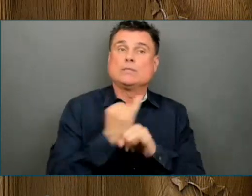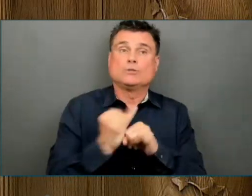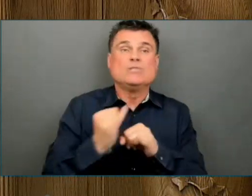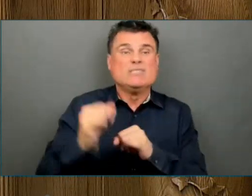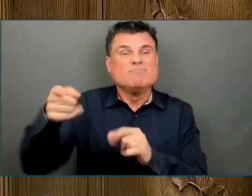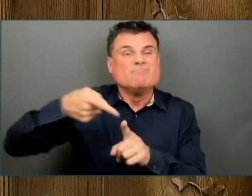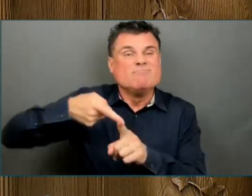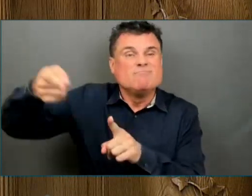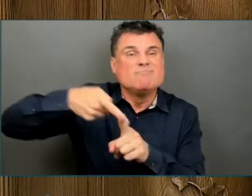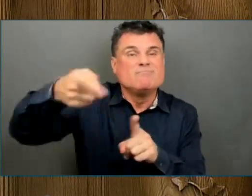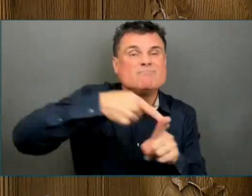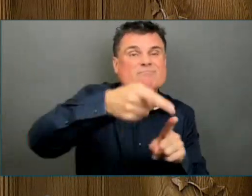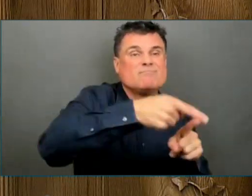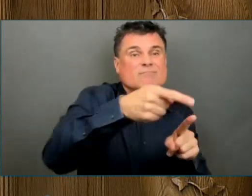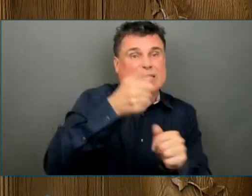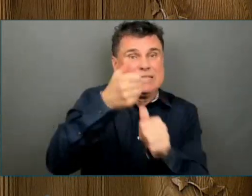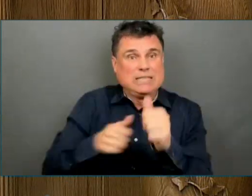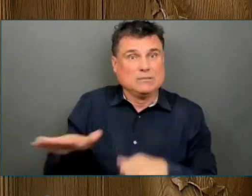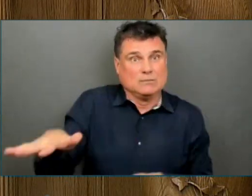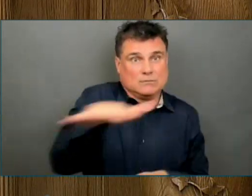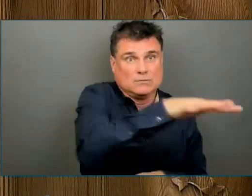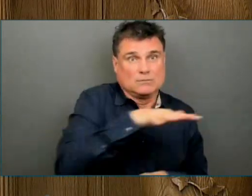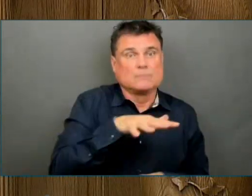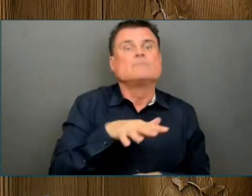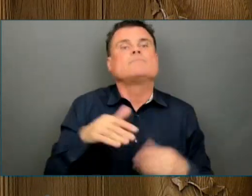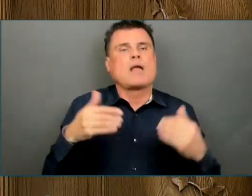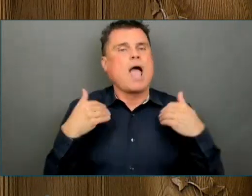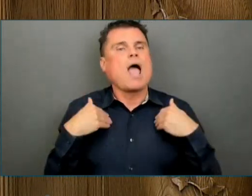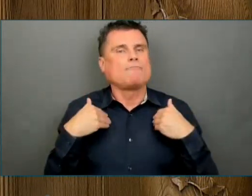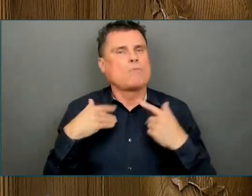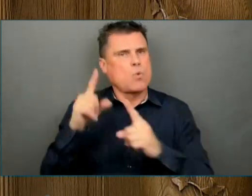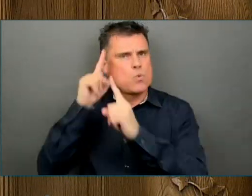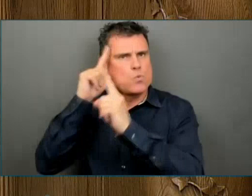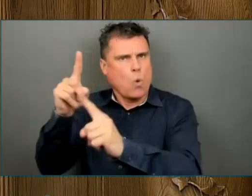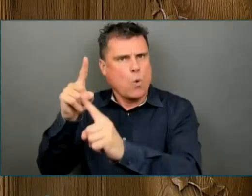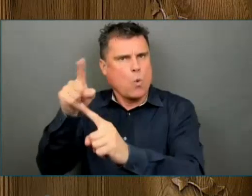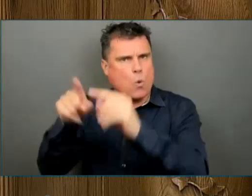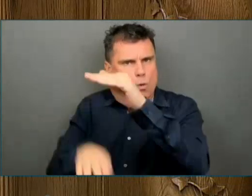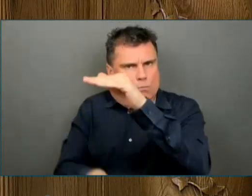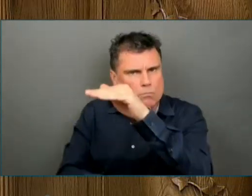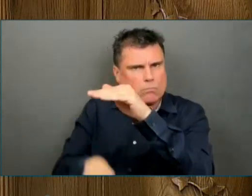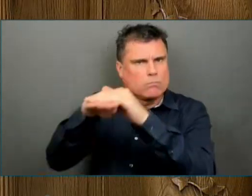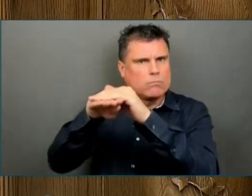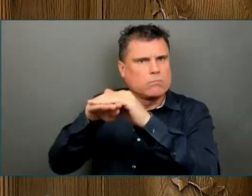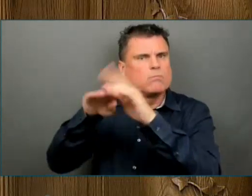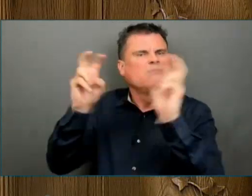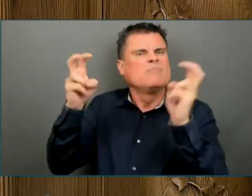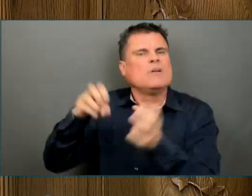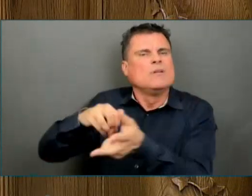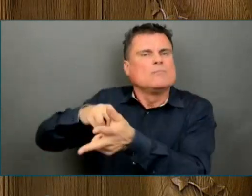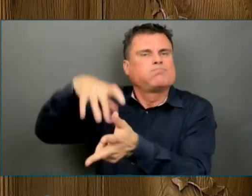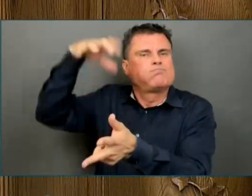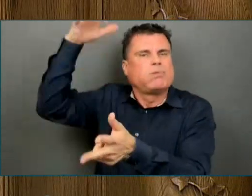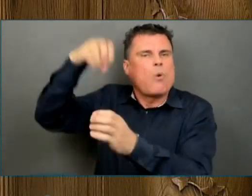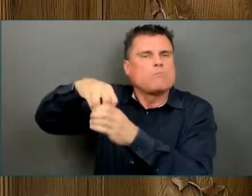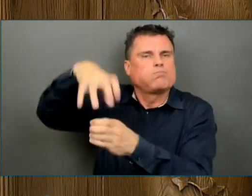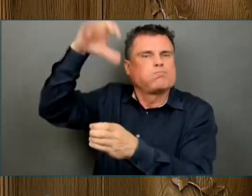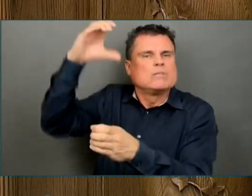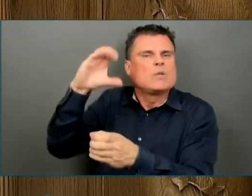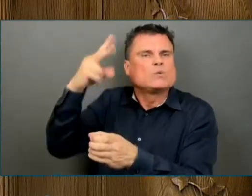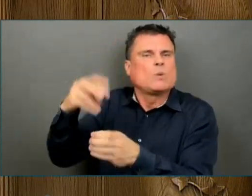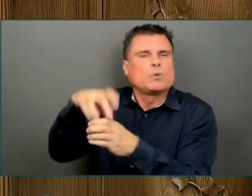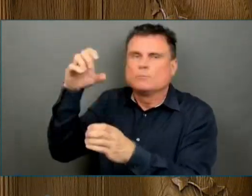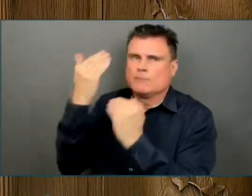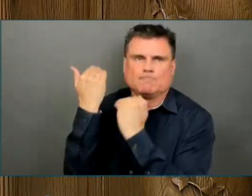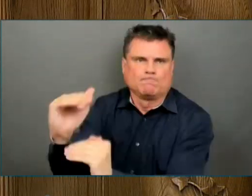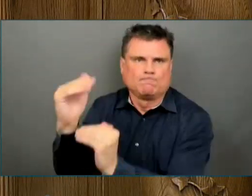economy to reduce emissions while remaining globally competitive. The last year has challenged our province and our people in